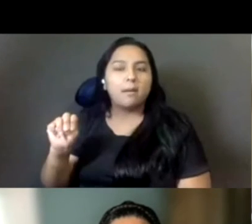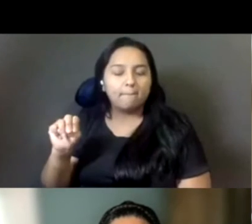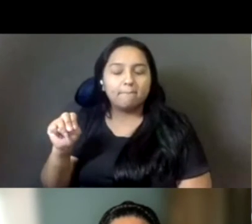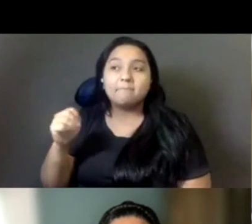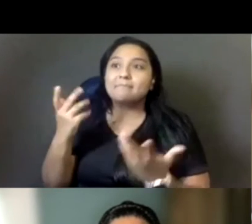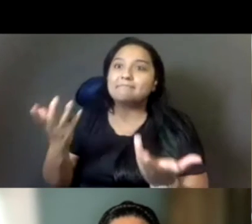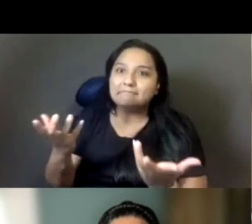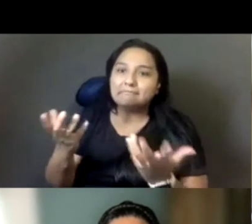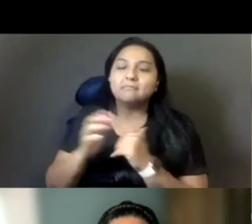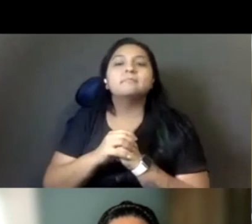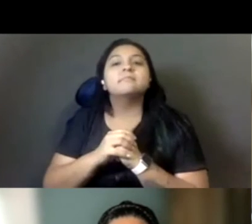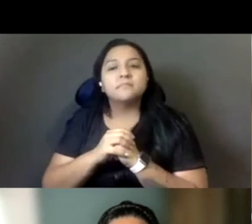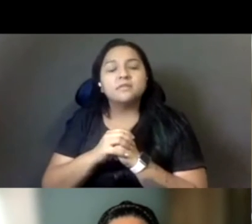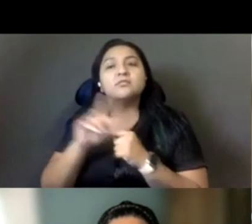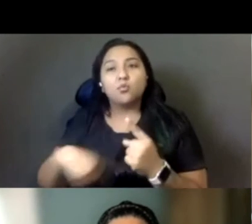about, um,